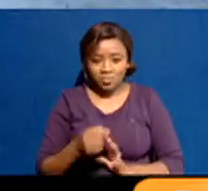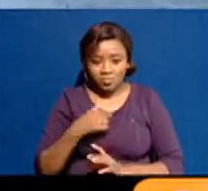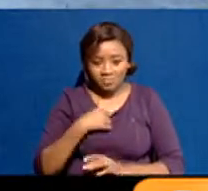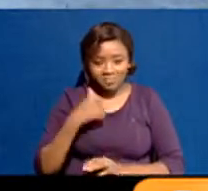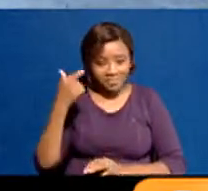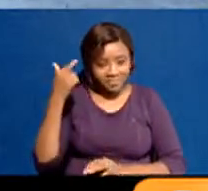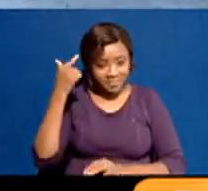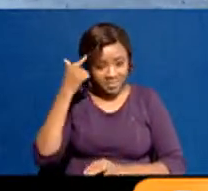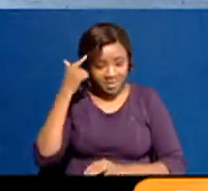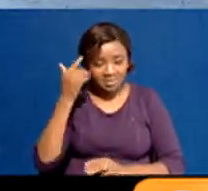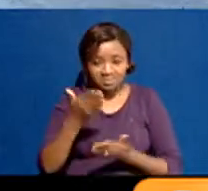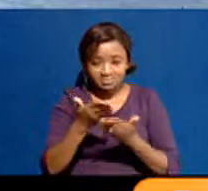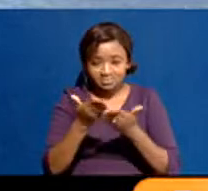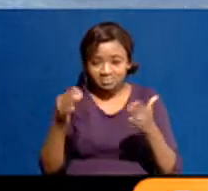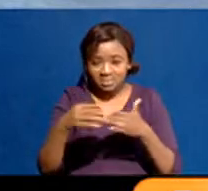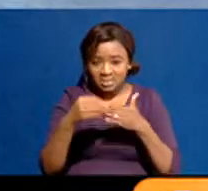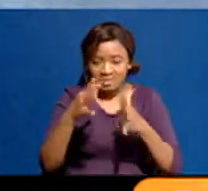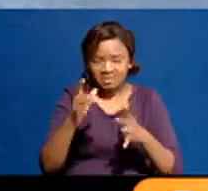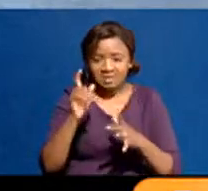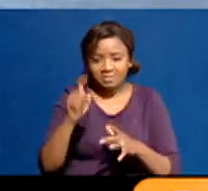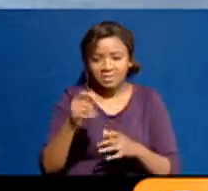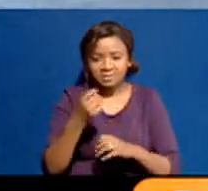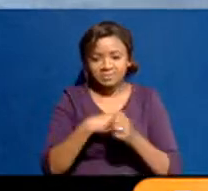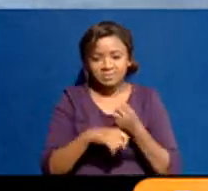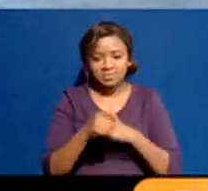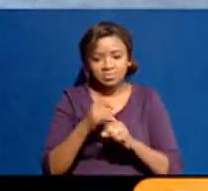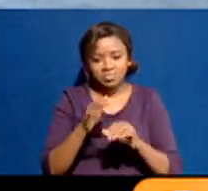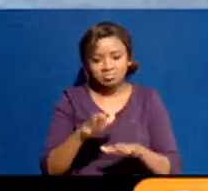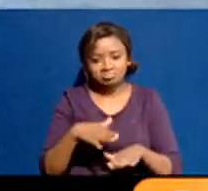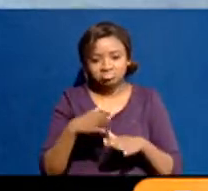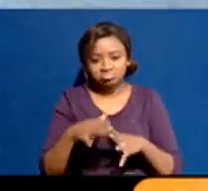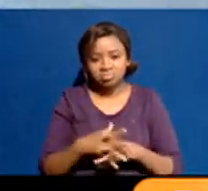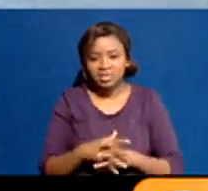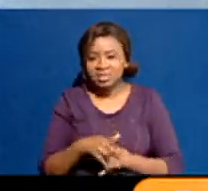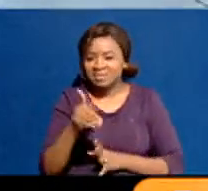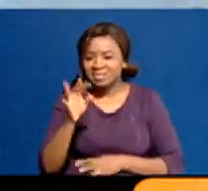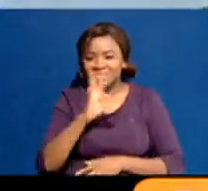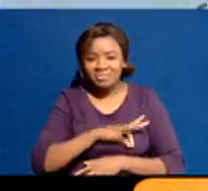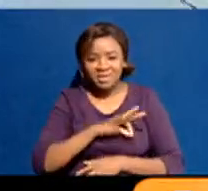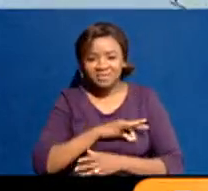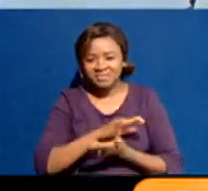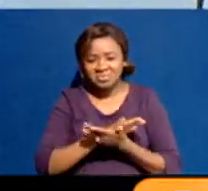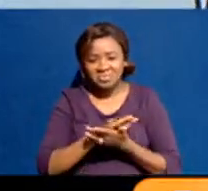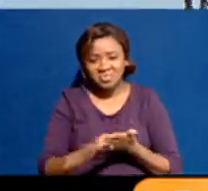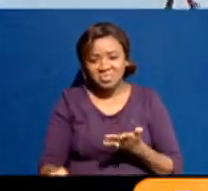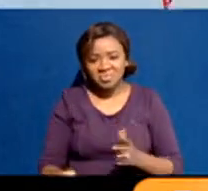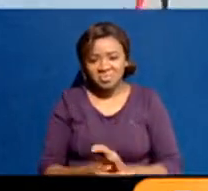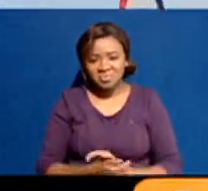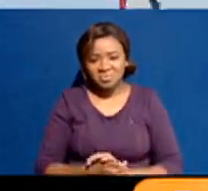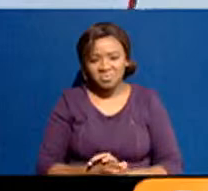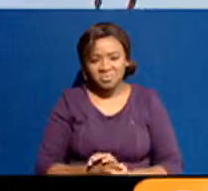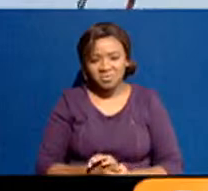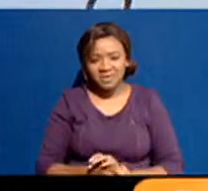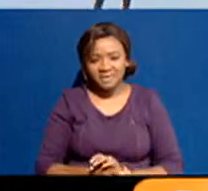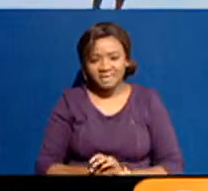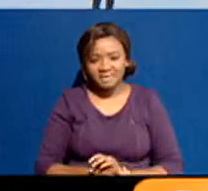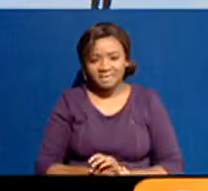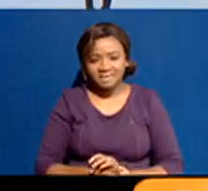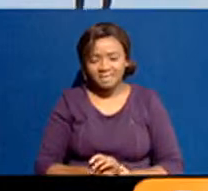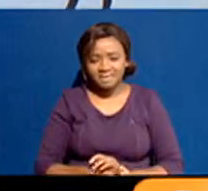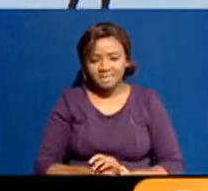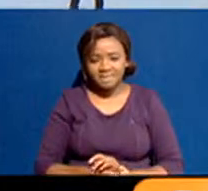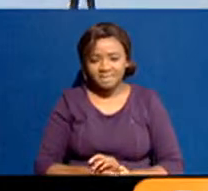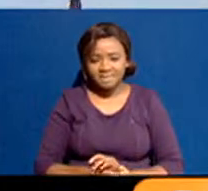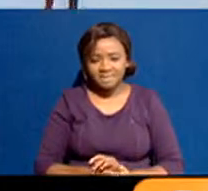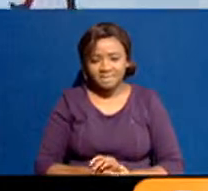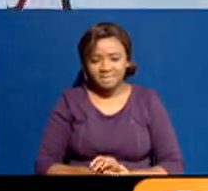tone down the rhetoric. There's nothing to be gained through this nonsense apart from just, you know, egotistic things